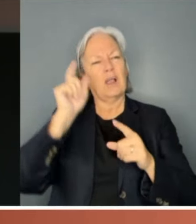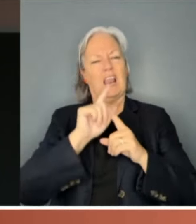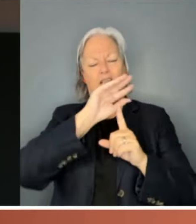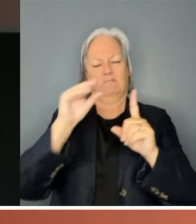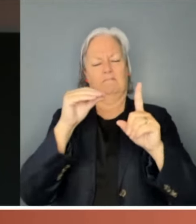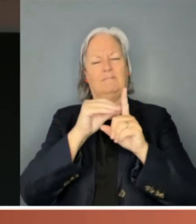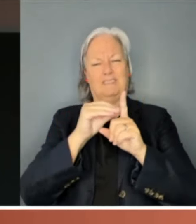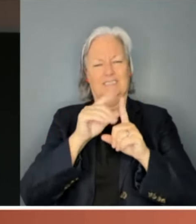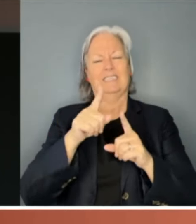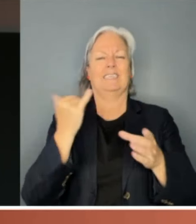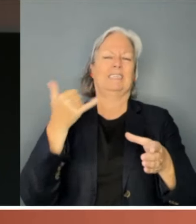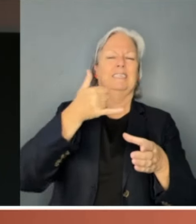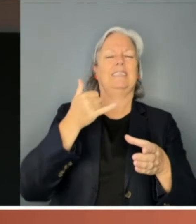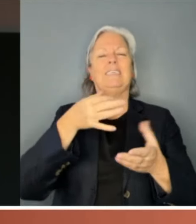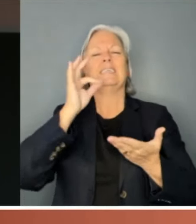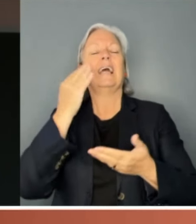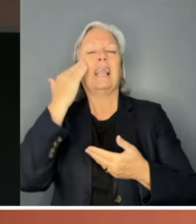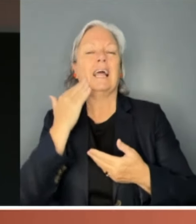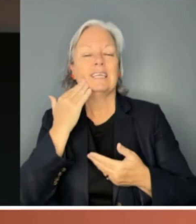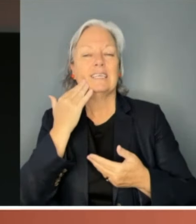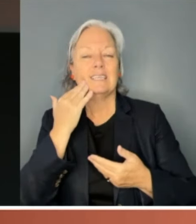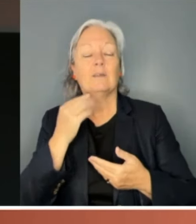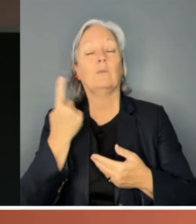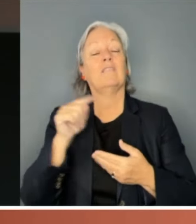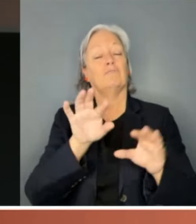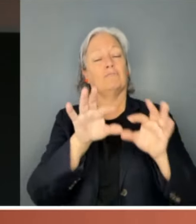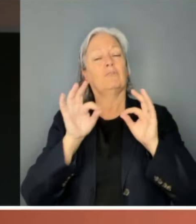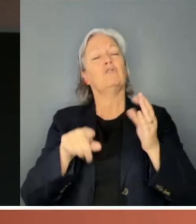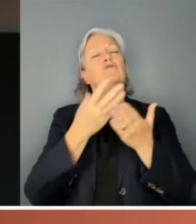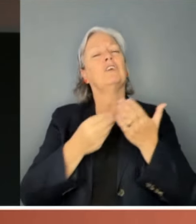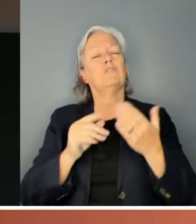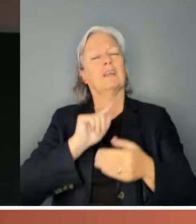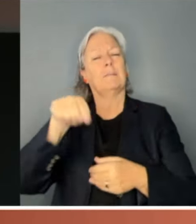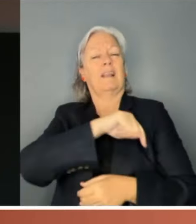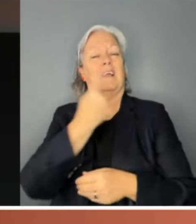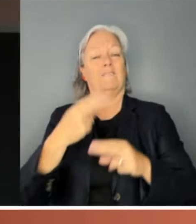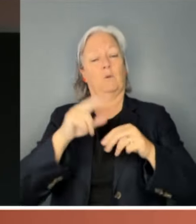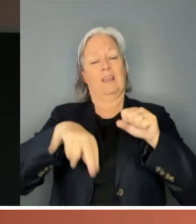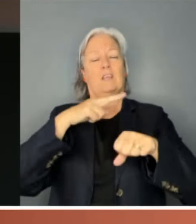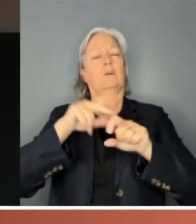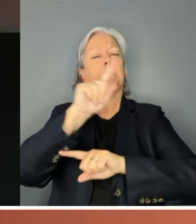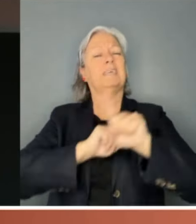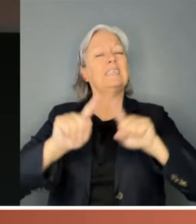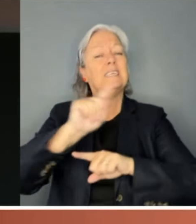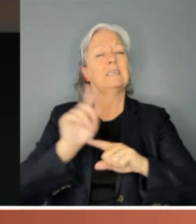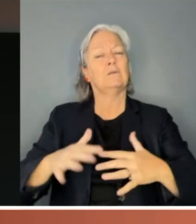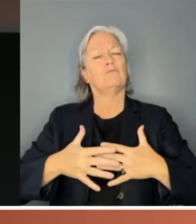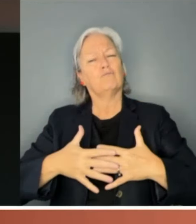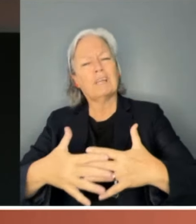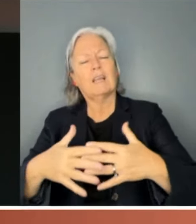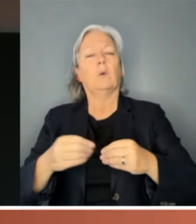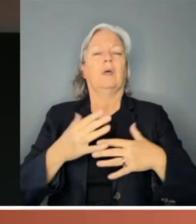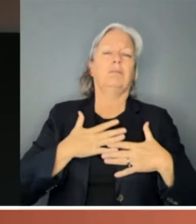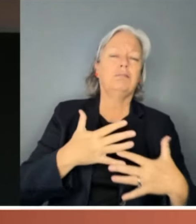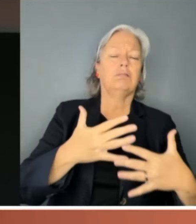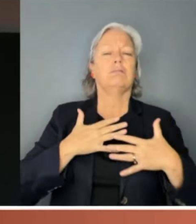ACT treasurer, she arrived late for a national meeting of treasurers, heavily pregnant and puffing, and when she knocked